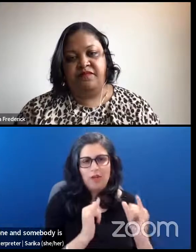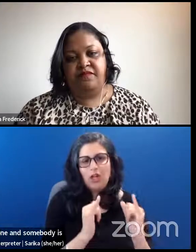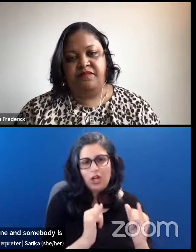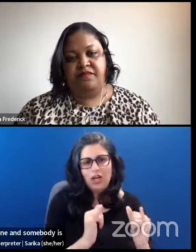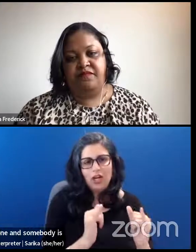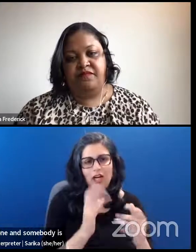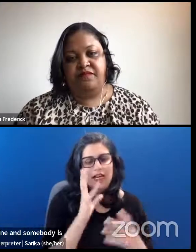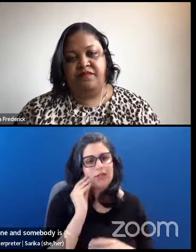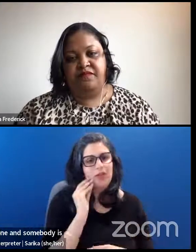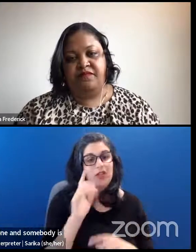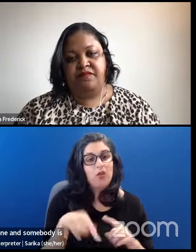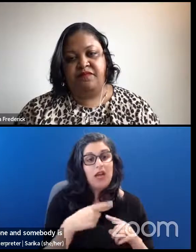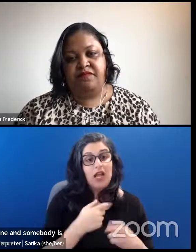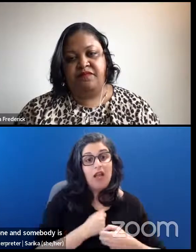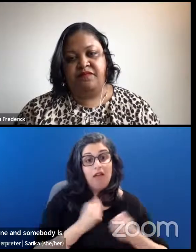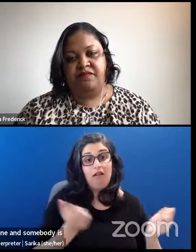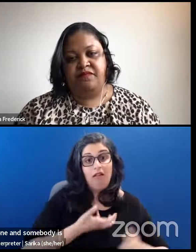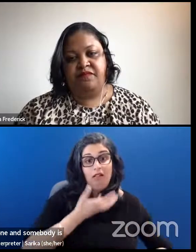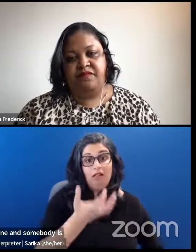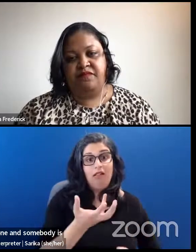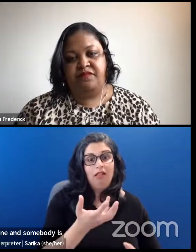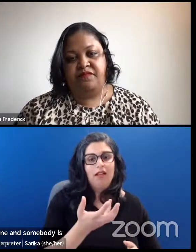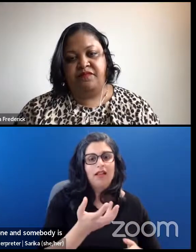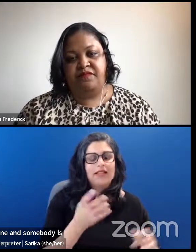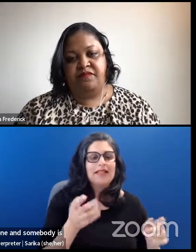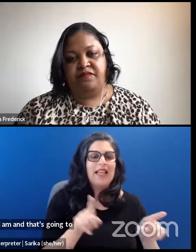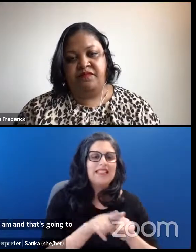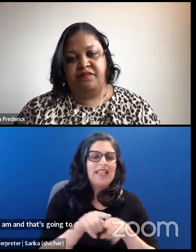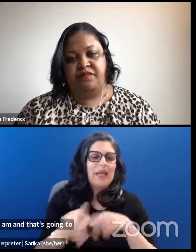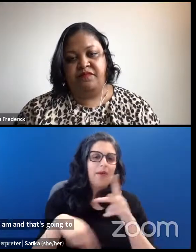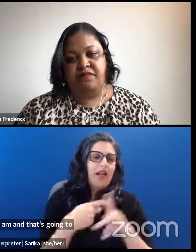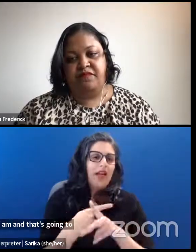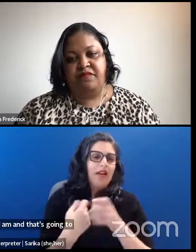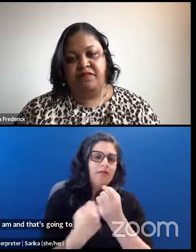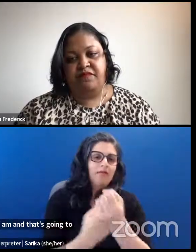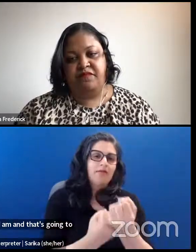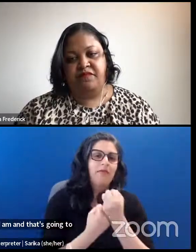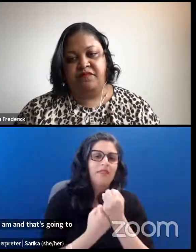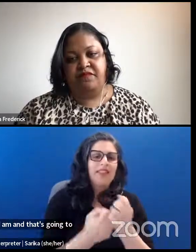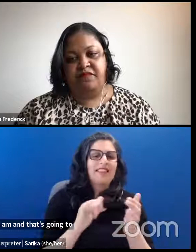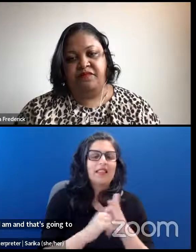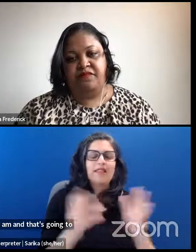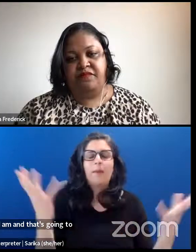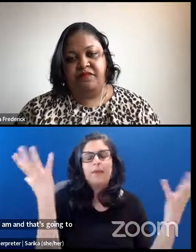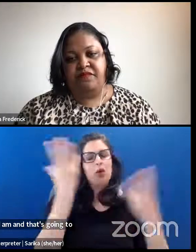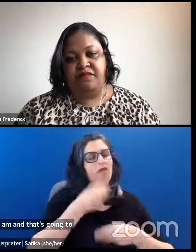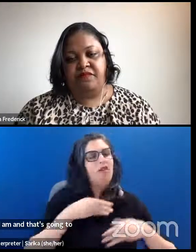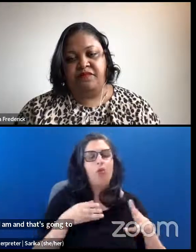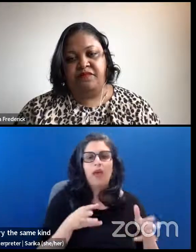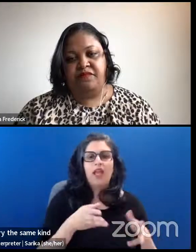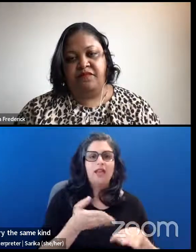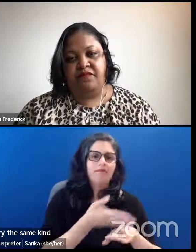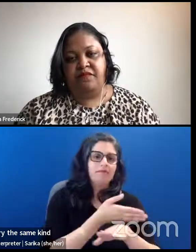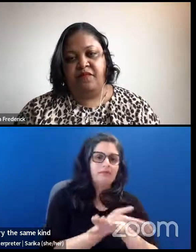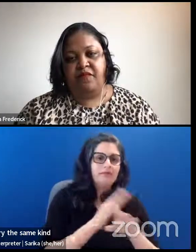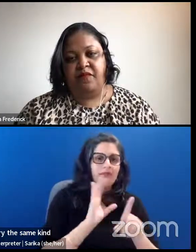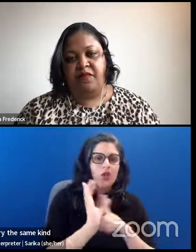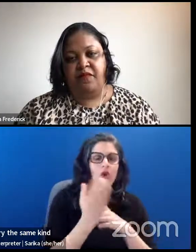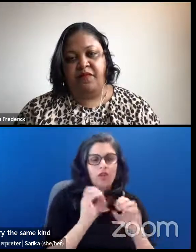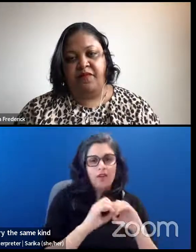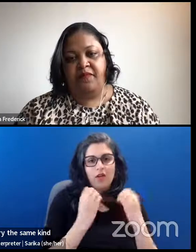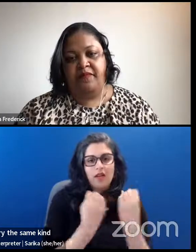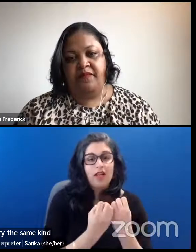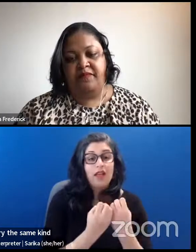And then when I tell my story, the same kind of reciprocity will be there. And I think that's a beautiful way to enhance the culture of an organization. And, you know,